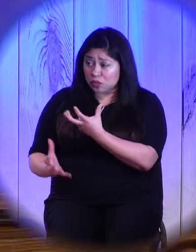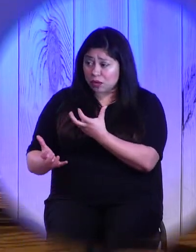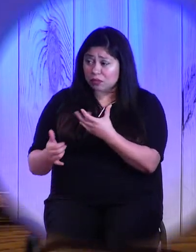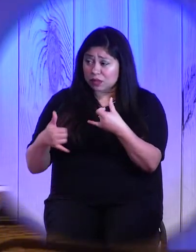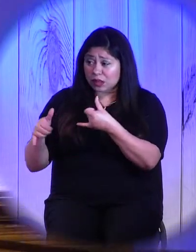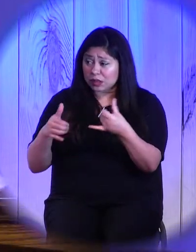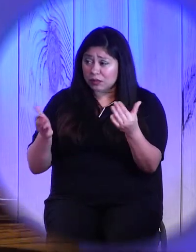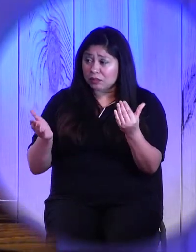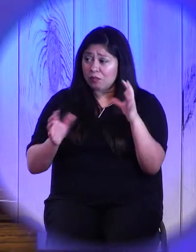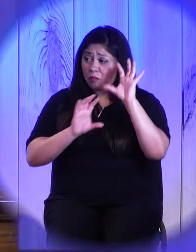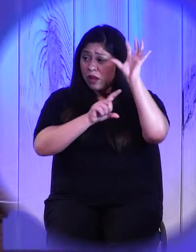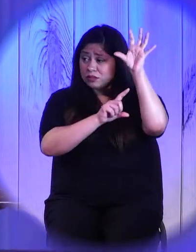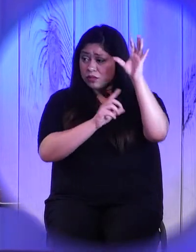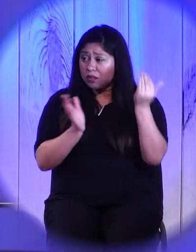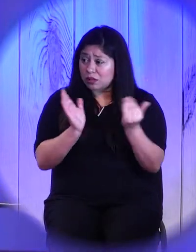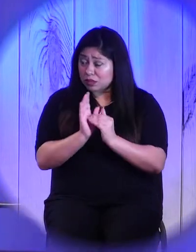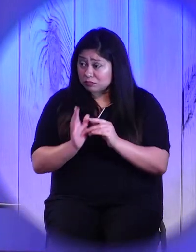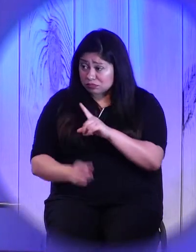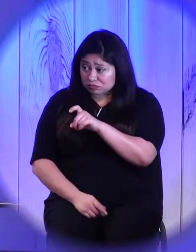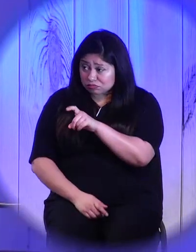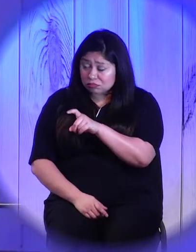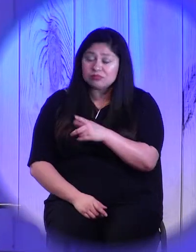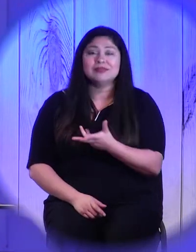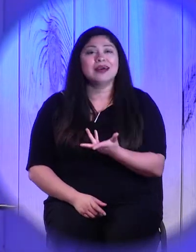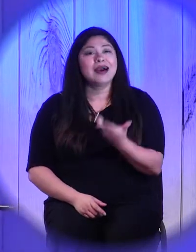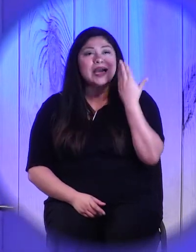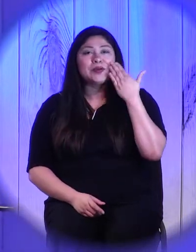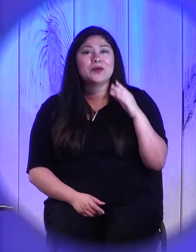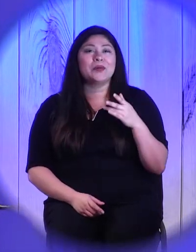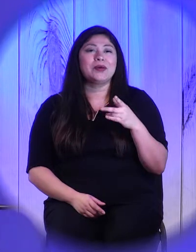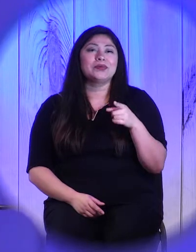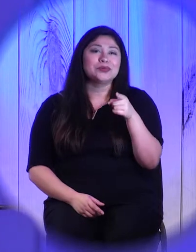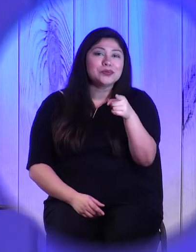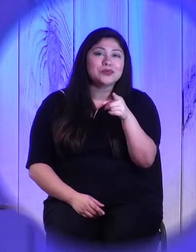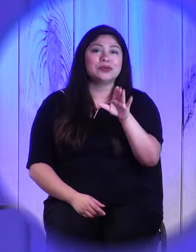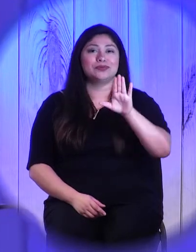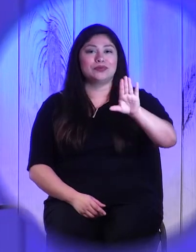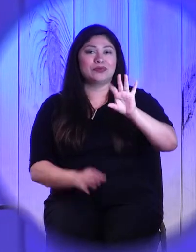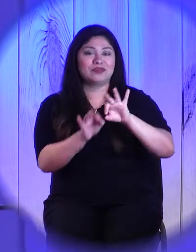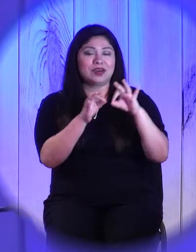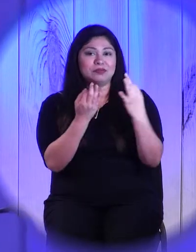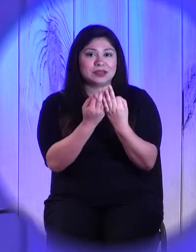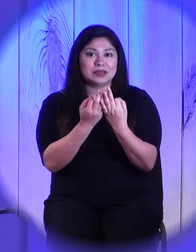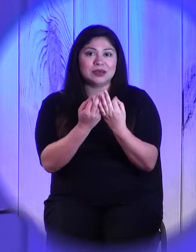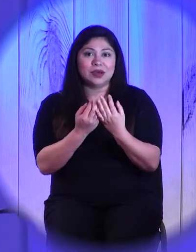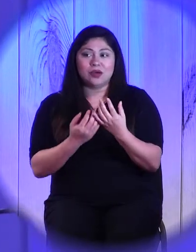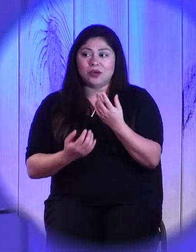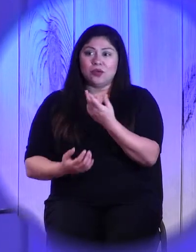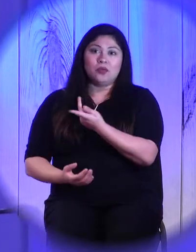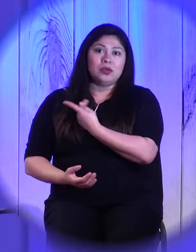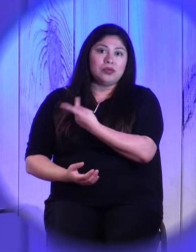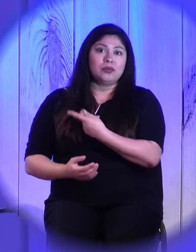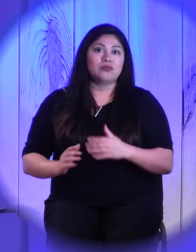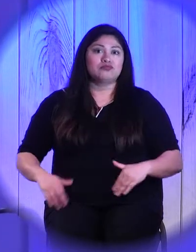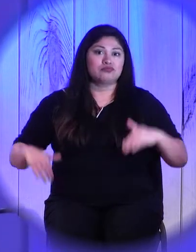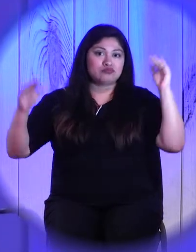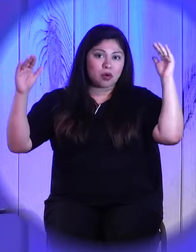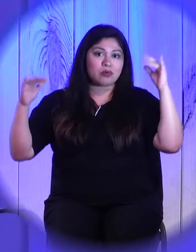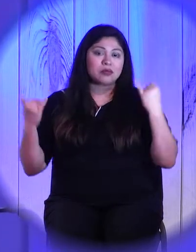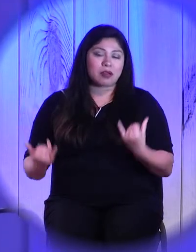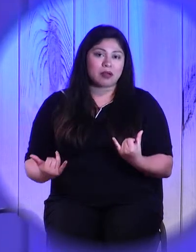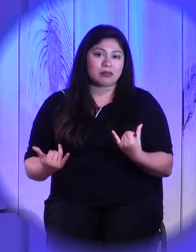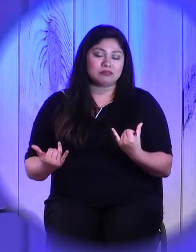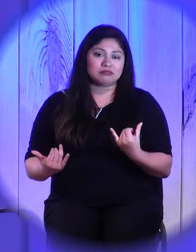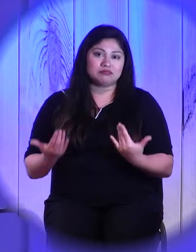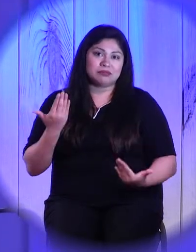about you and your family. As grown-ups, my brother and I offend each other less now. I'd like to say it's because we've matured. It's probably